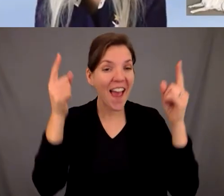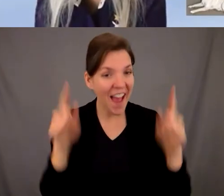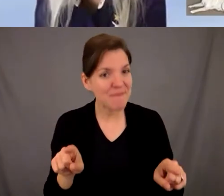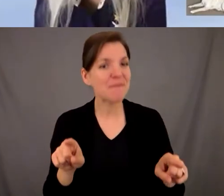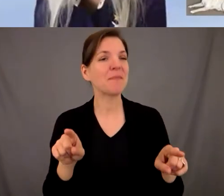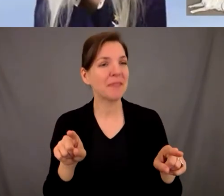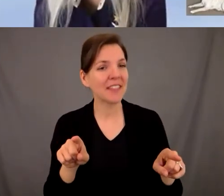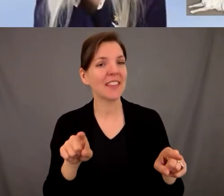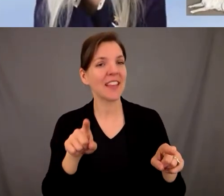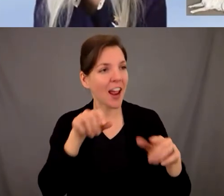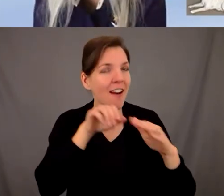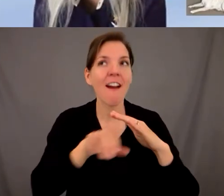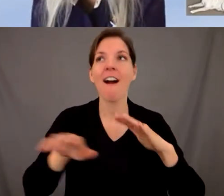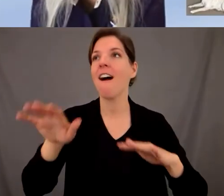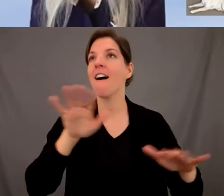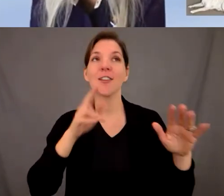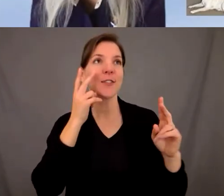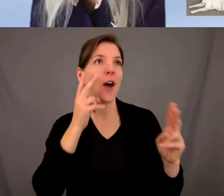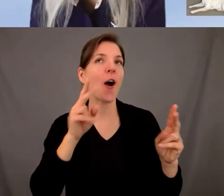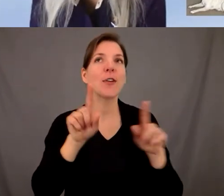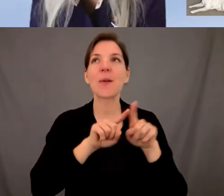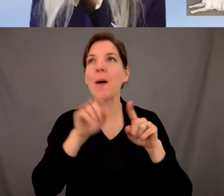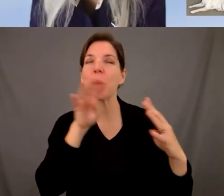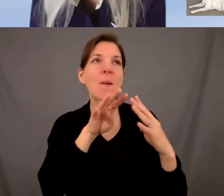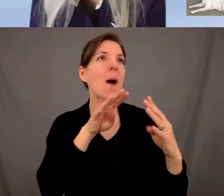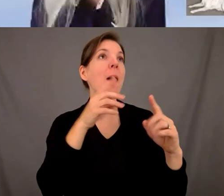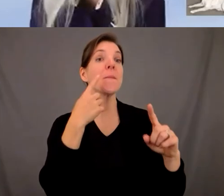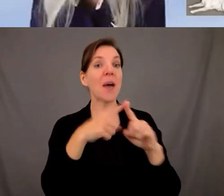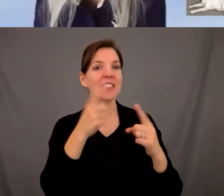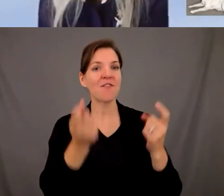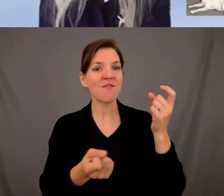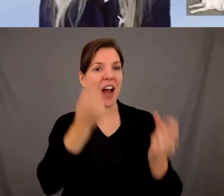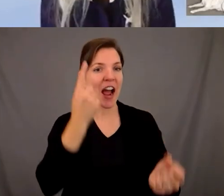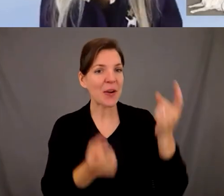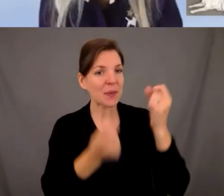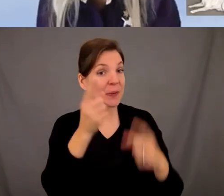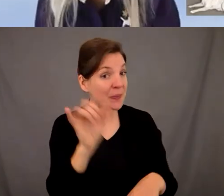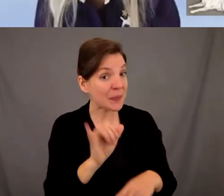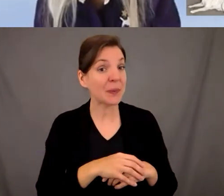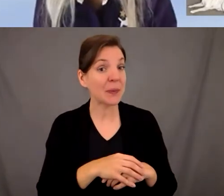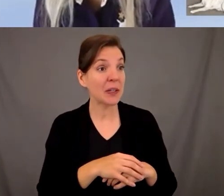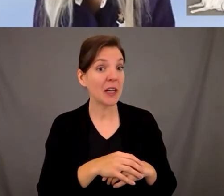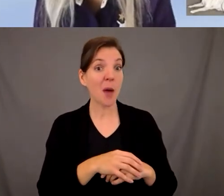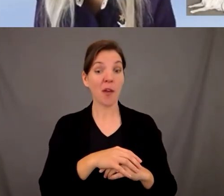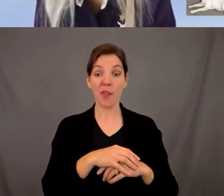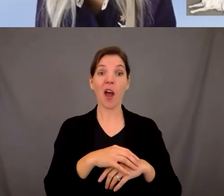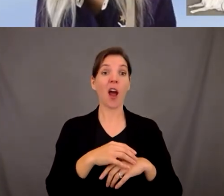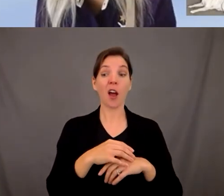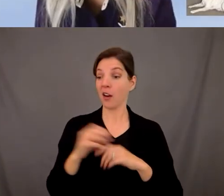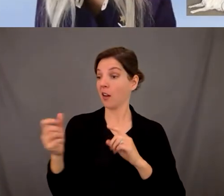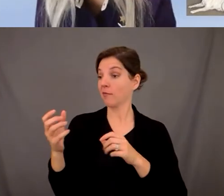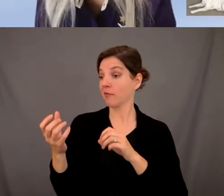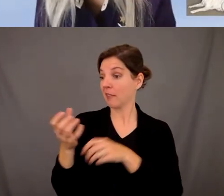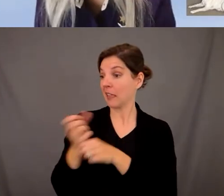fireworks at disney and so it was life-changing for him but he didn't do it the very next day that he got his dog they had to form a